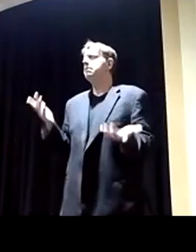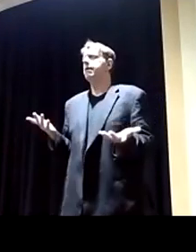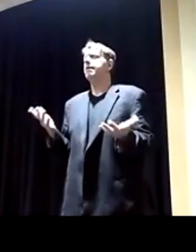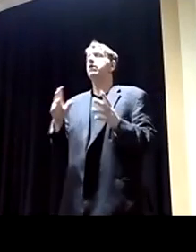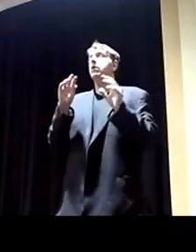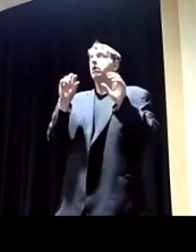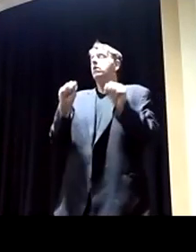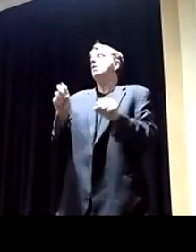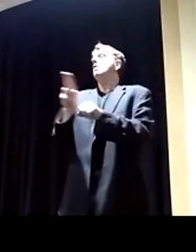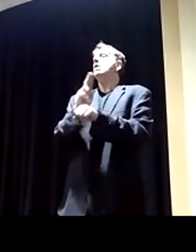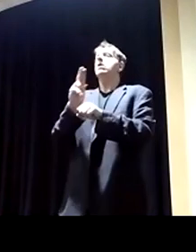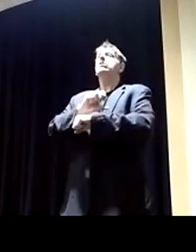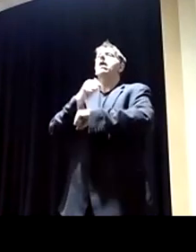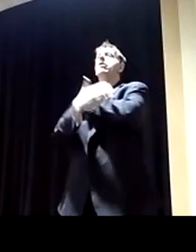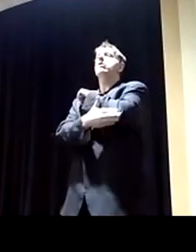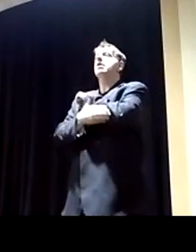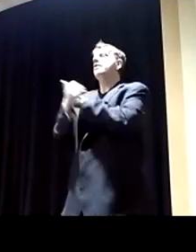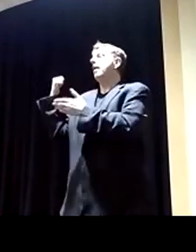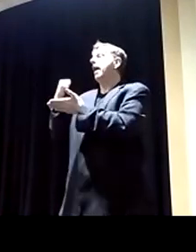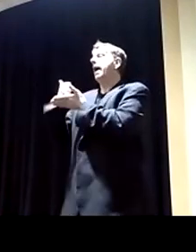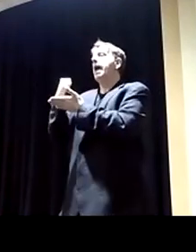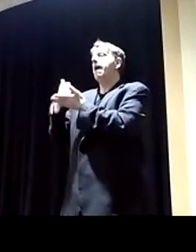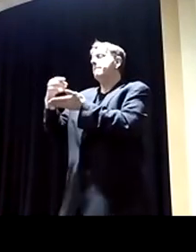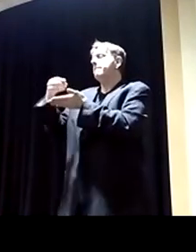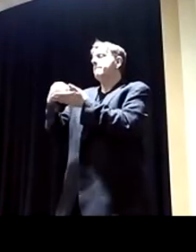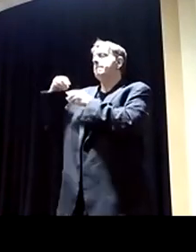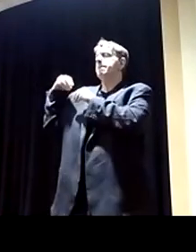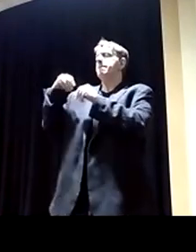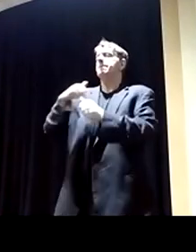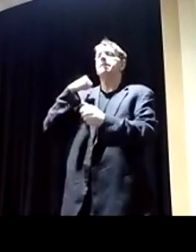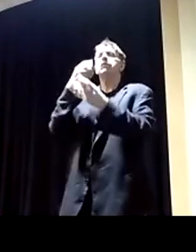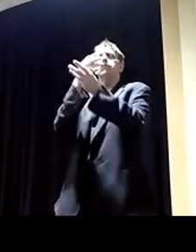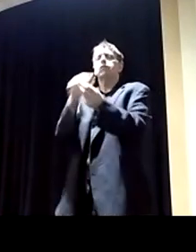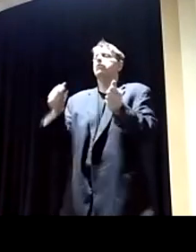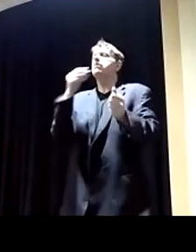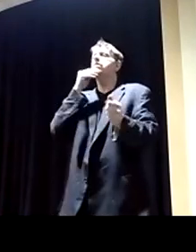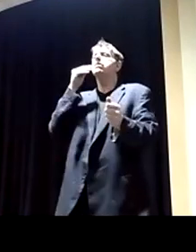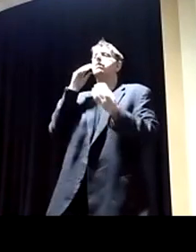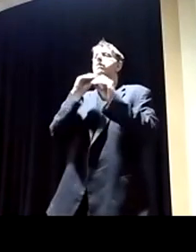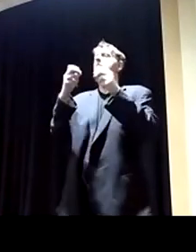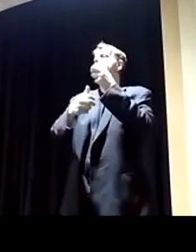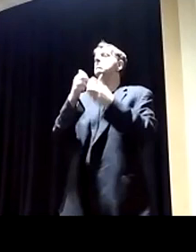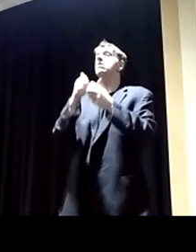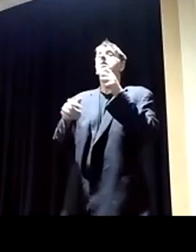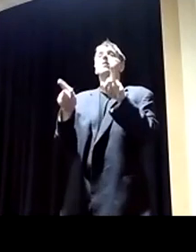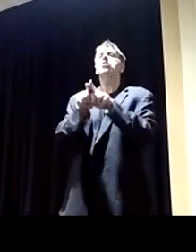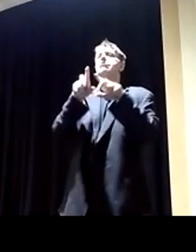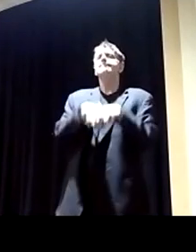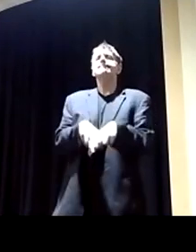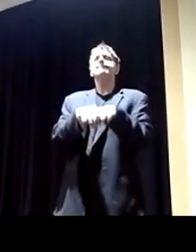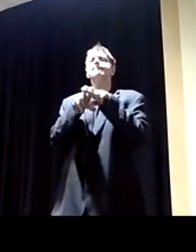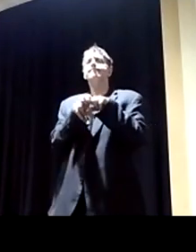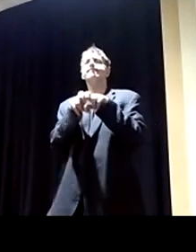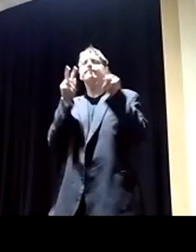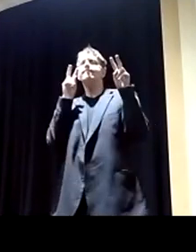foreign aid to help with homelessness, but at the same time, we can sit back and say, you need, we need to watch over that